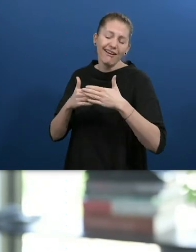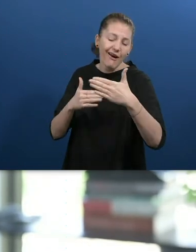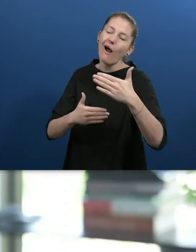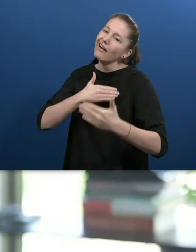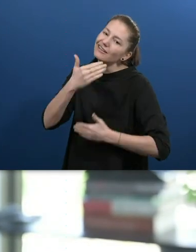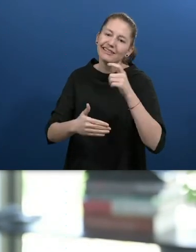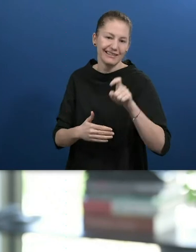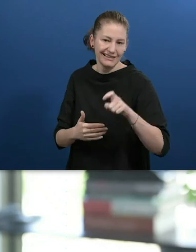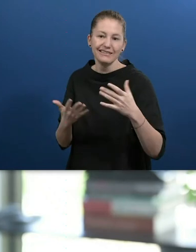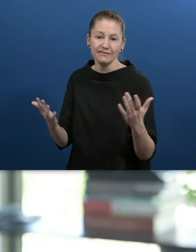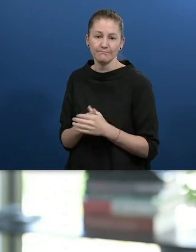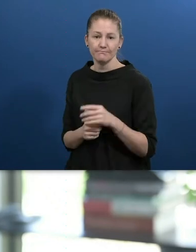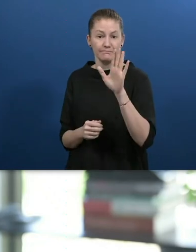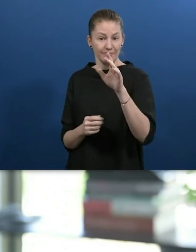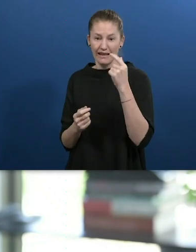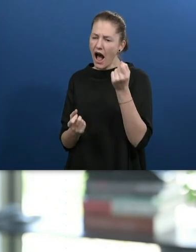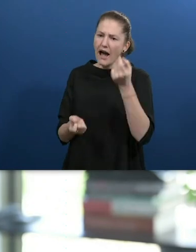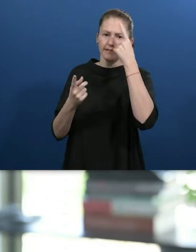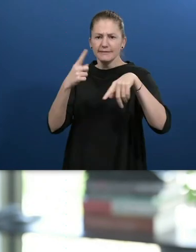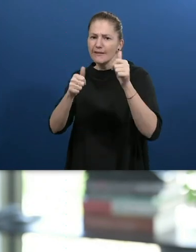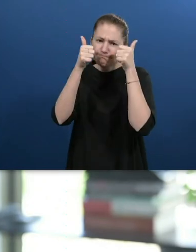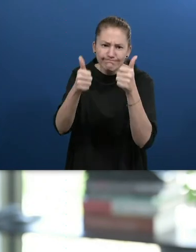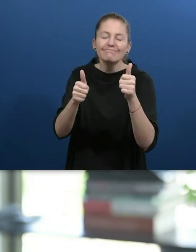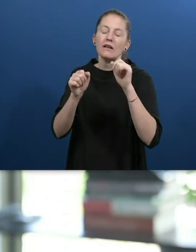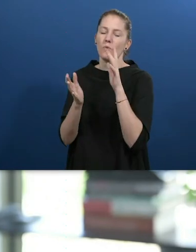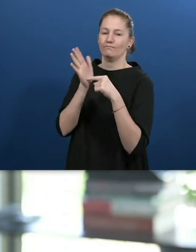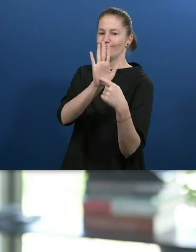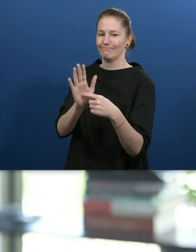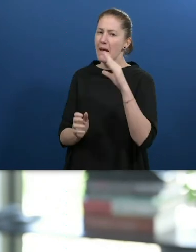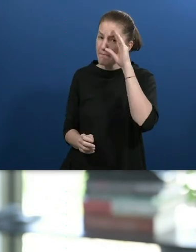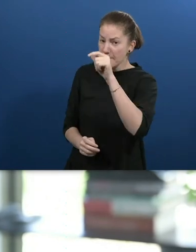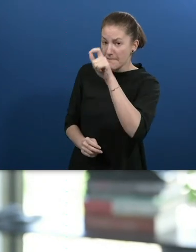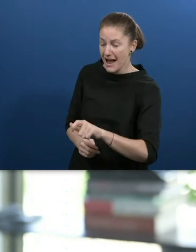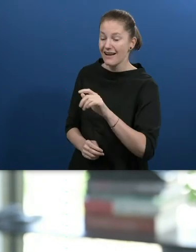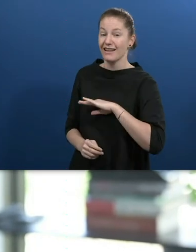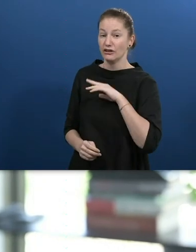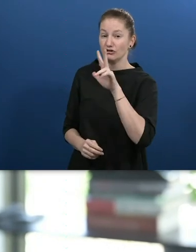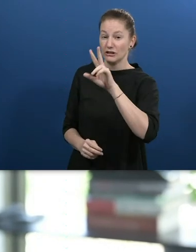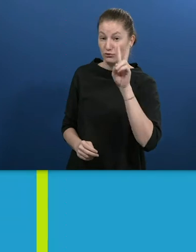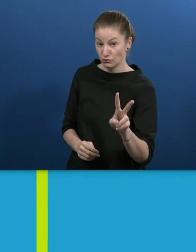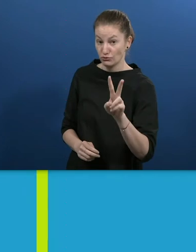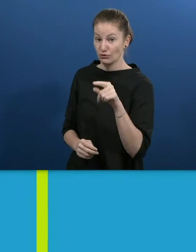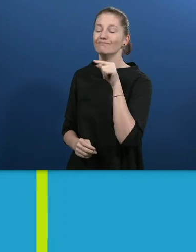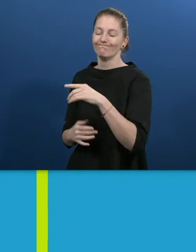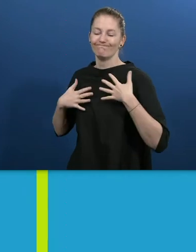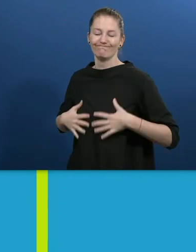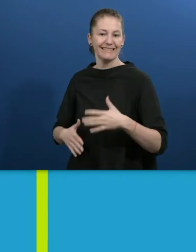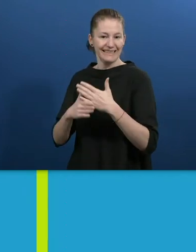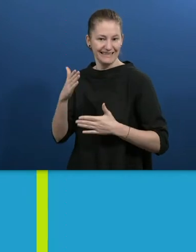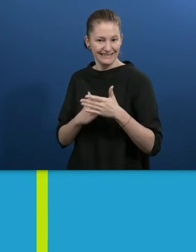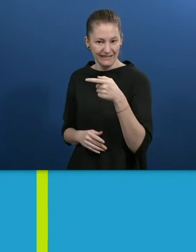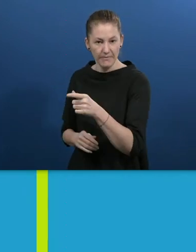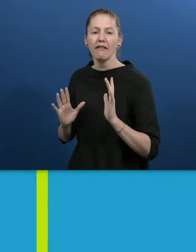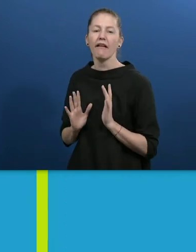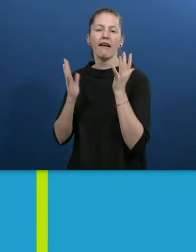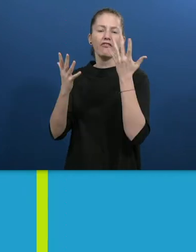We have John, 32 years, a man with a physical disability living in an urban centre, maybe somewhere in Nairobi,